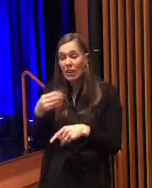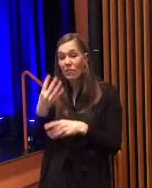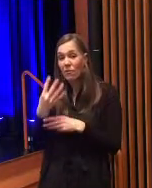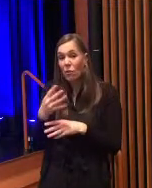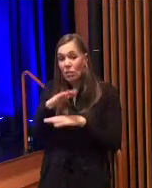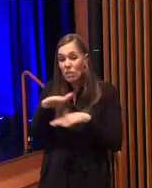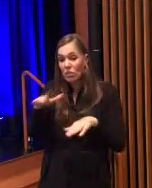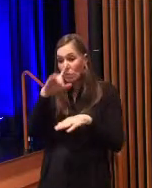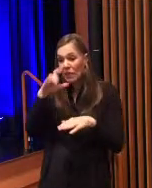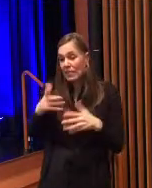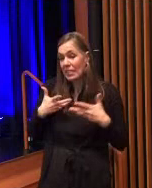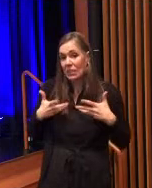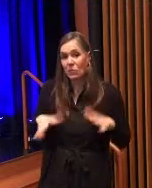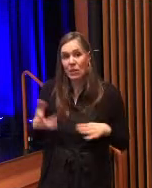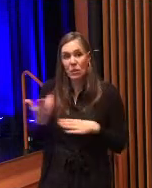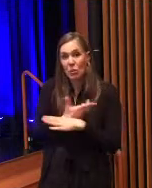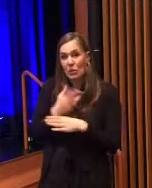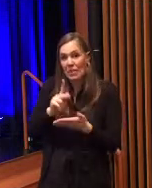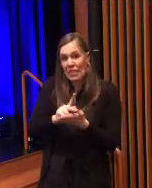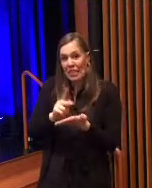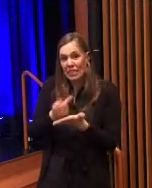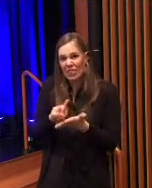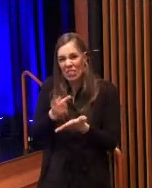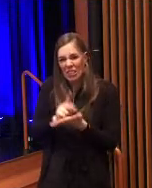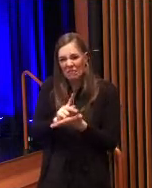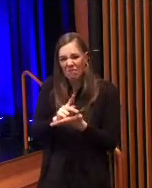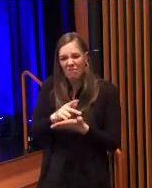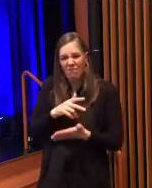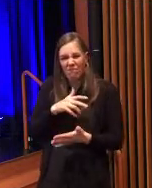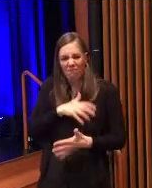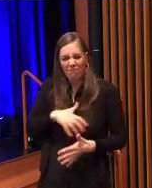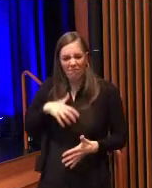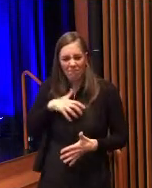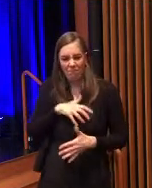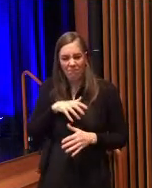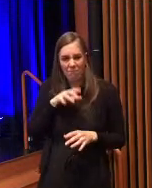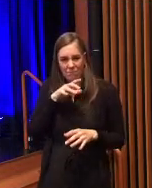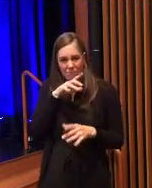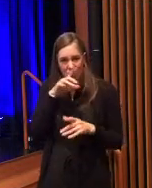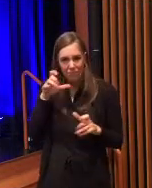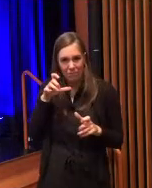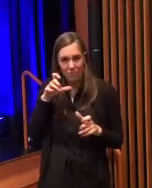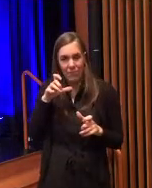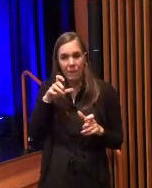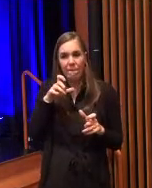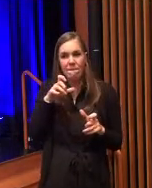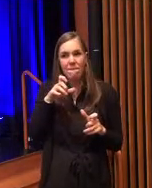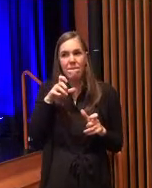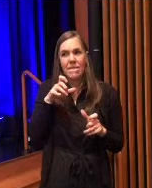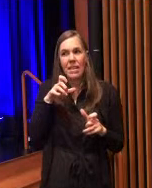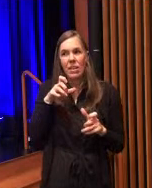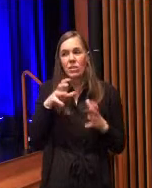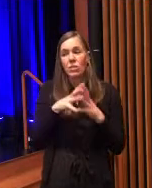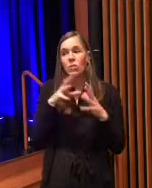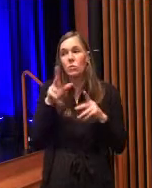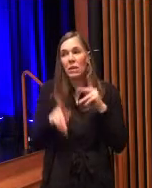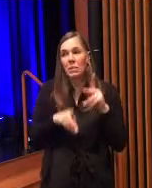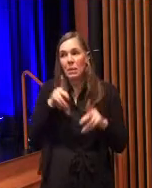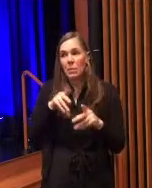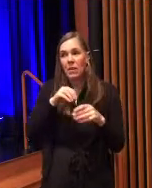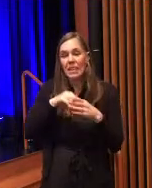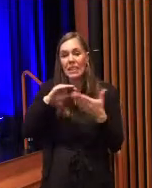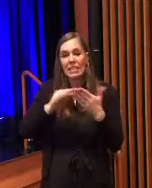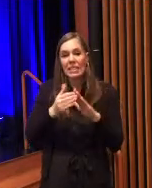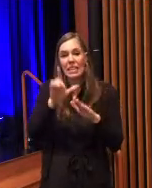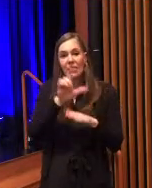did not want to use the kitchen in the state that it was. And there are too many people in